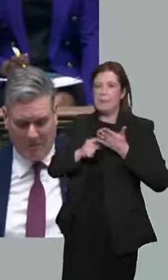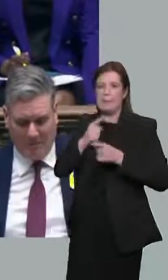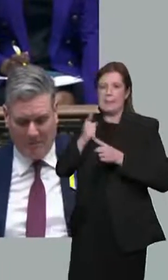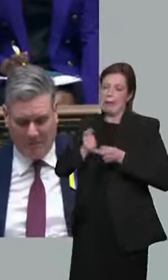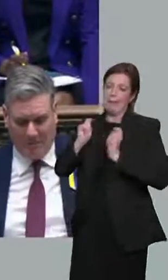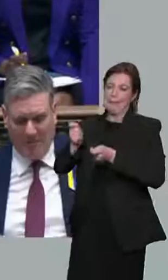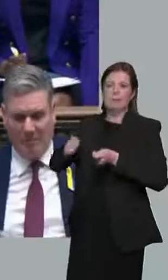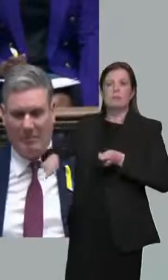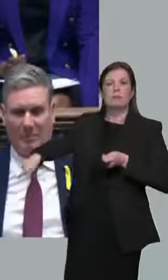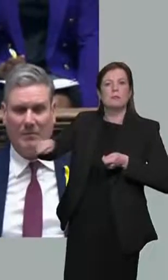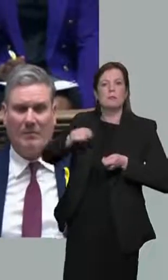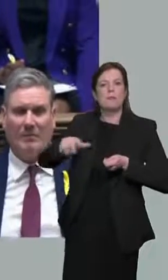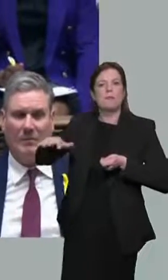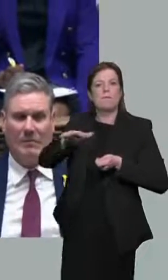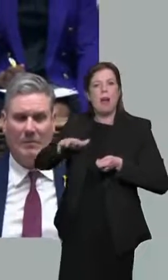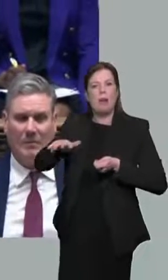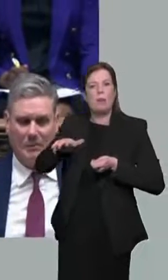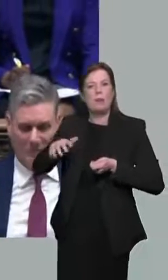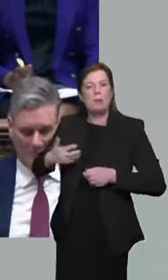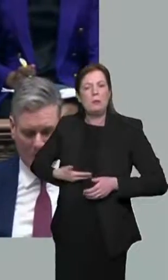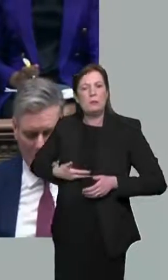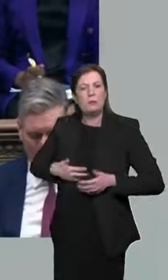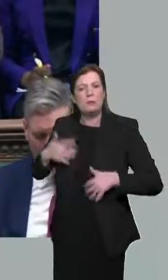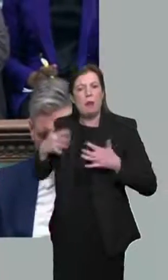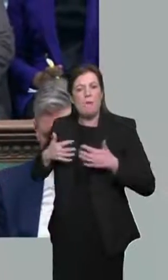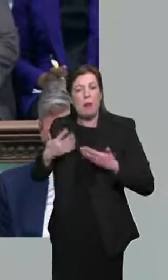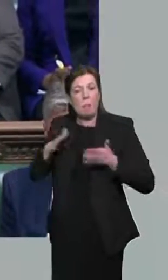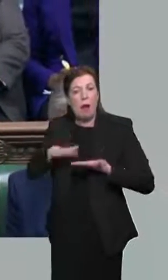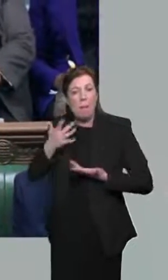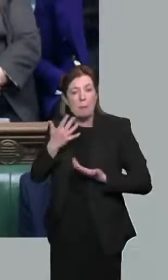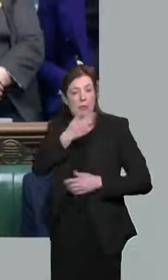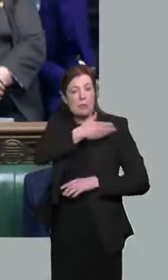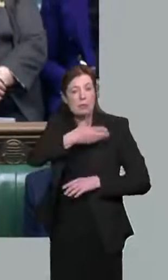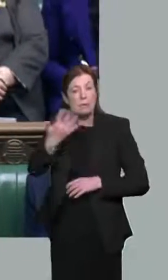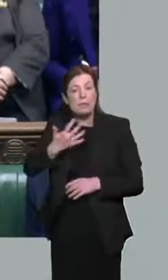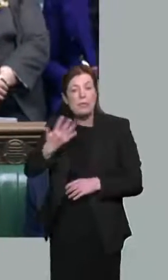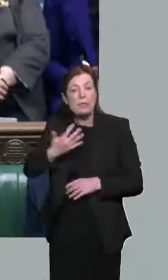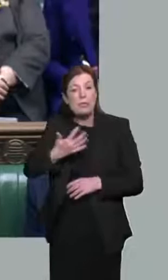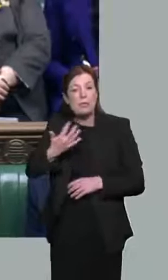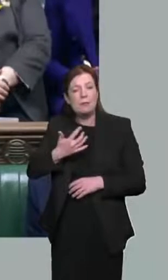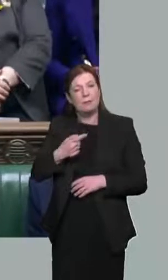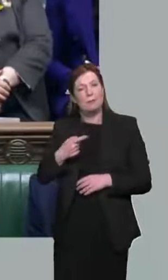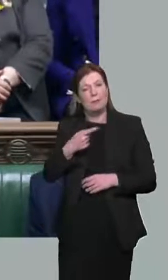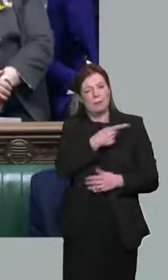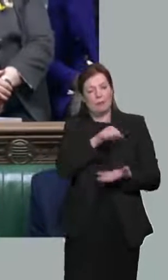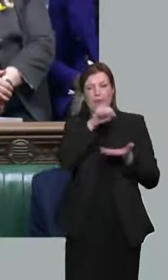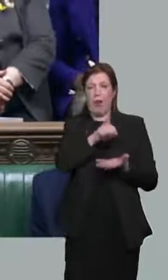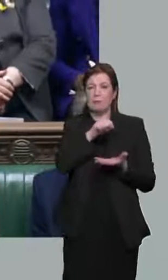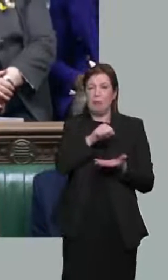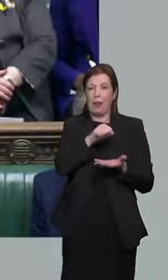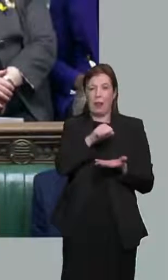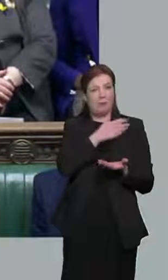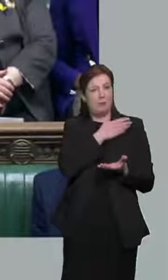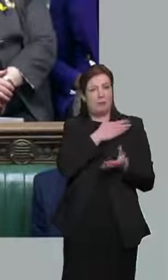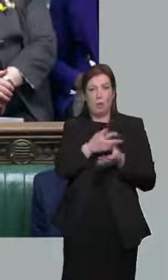families and businesses a staggering 15 times. This Chancellor has raised taxes more